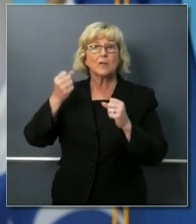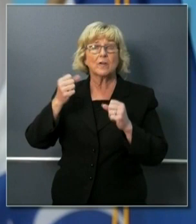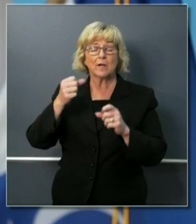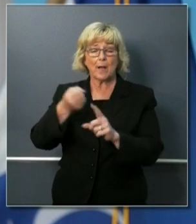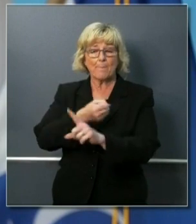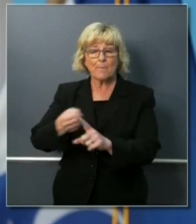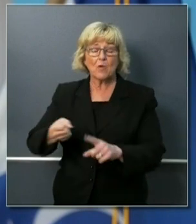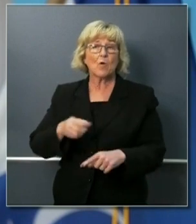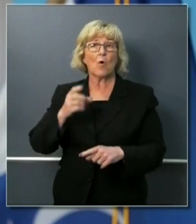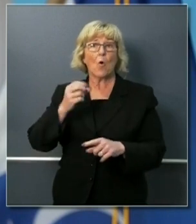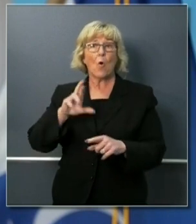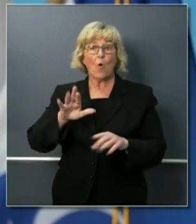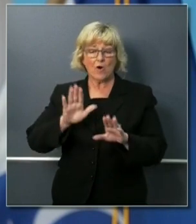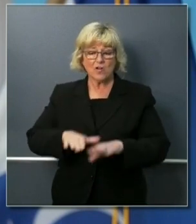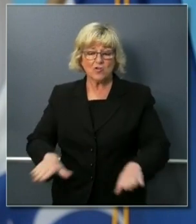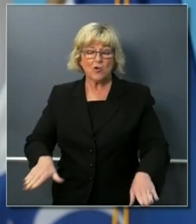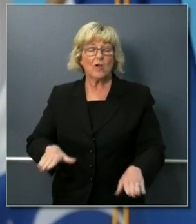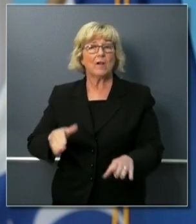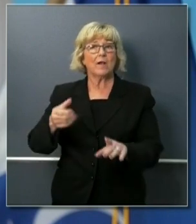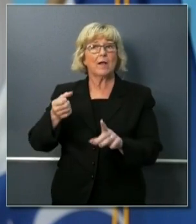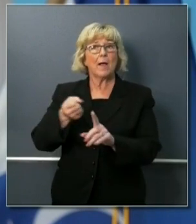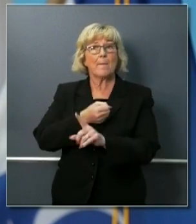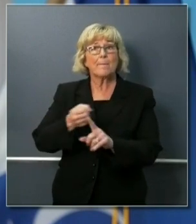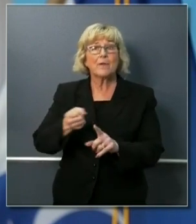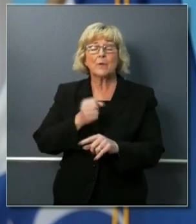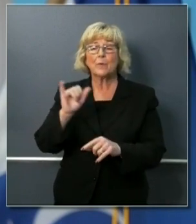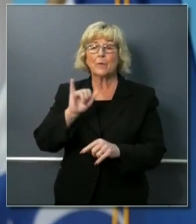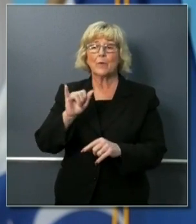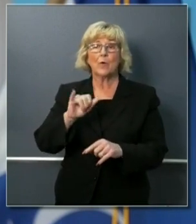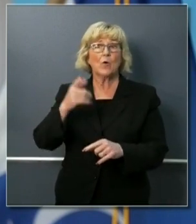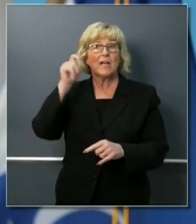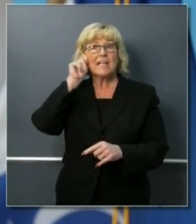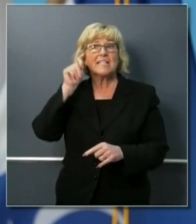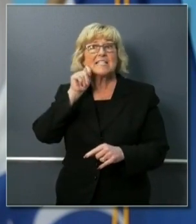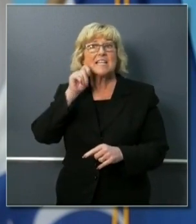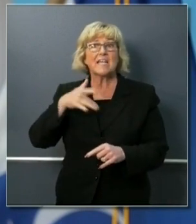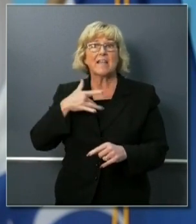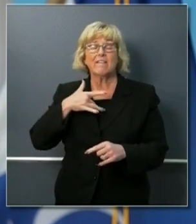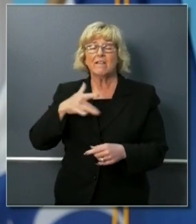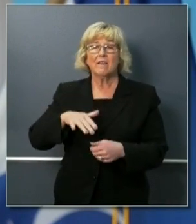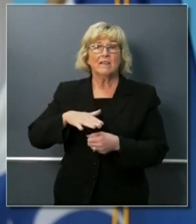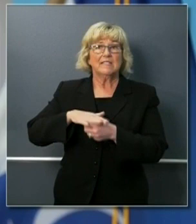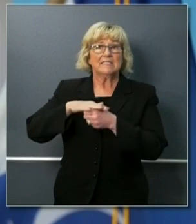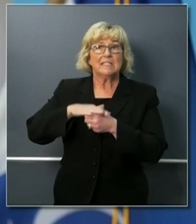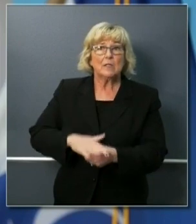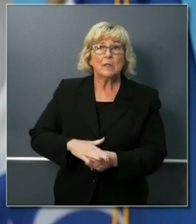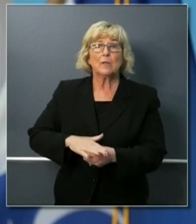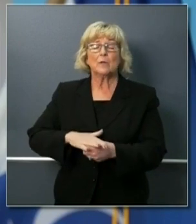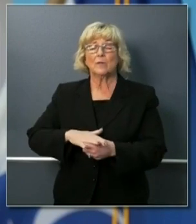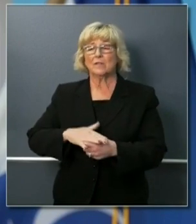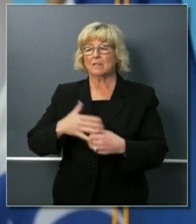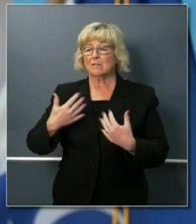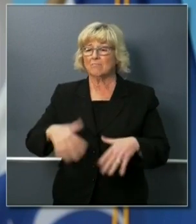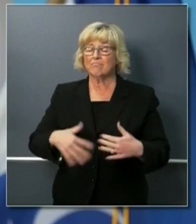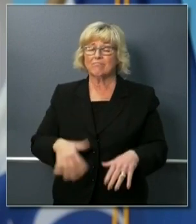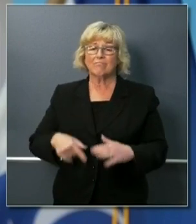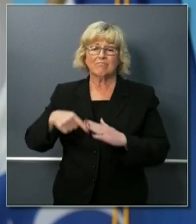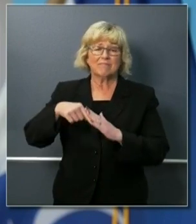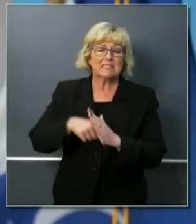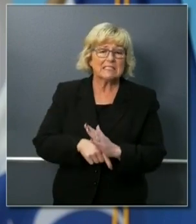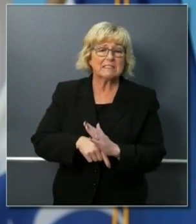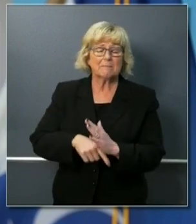we have a hotline for that teens teens feeling deep emotional stress that